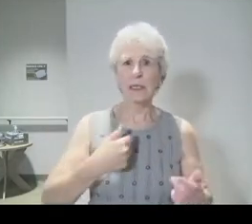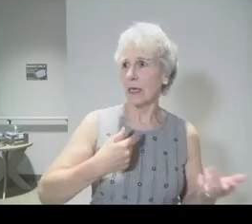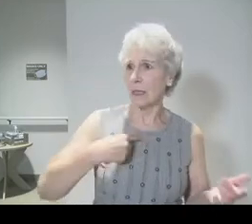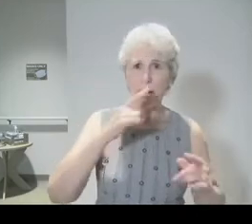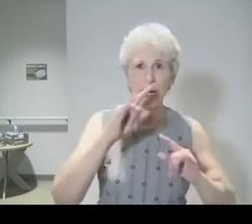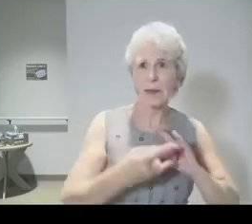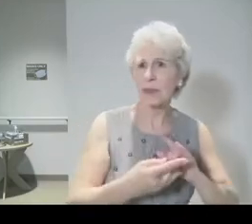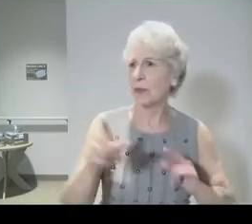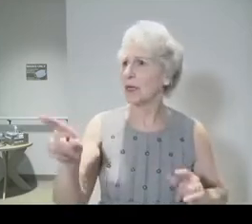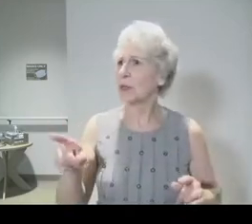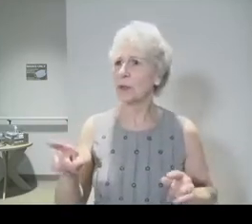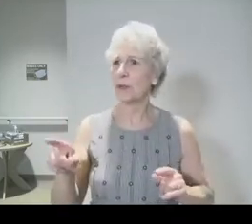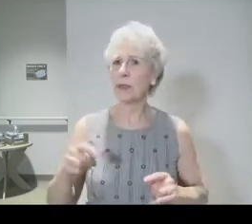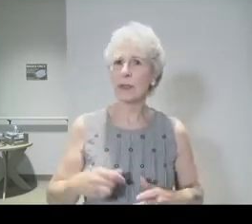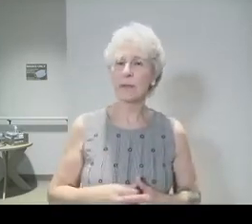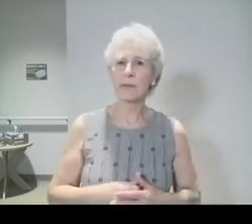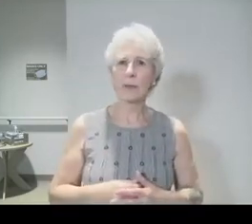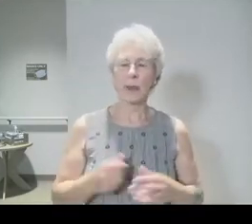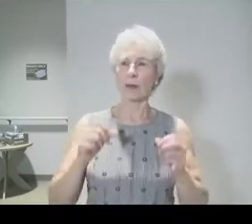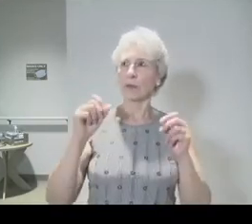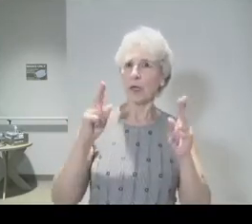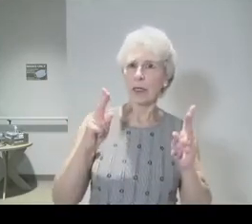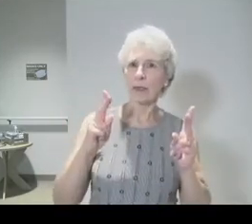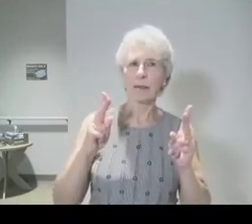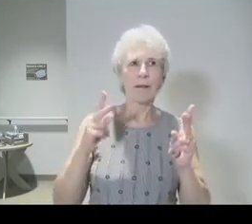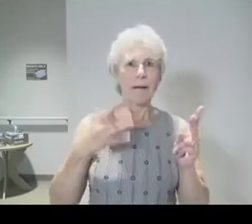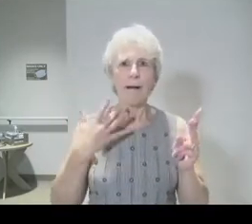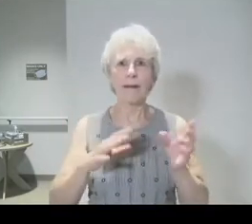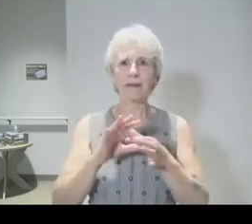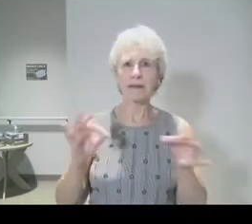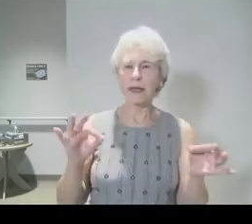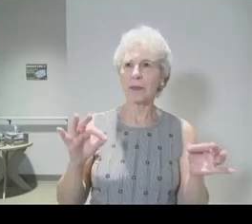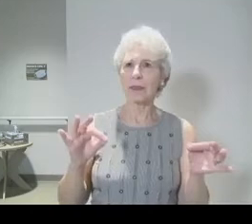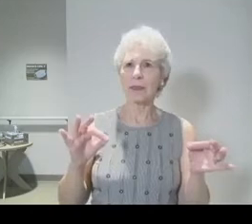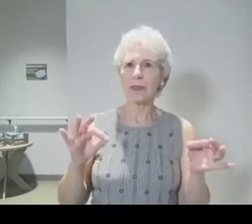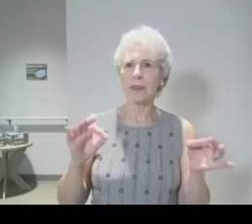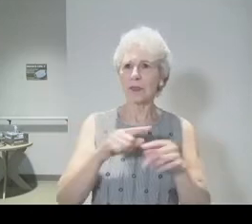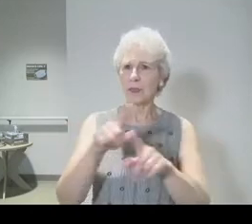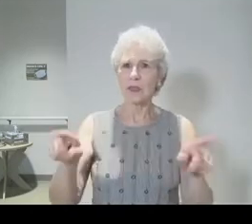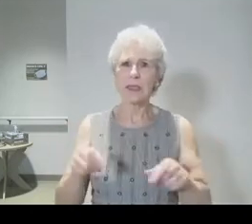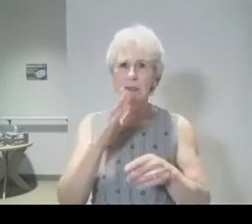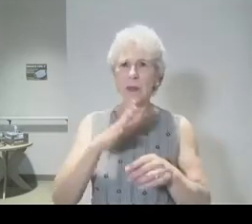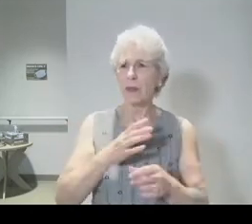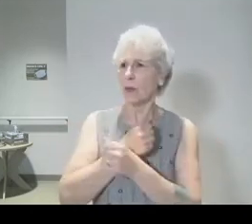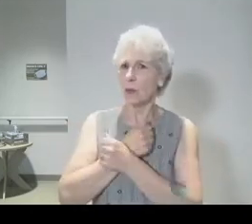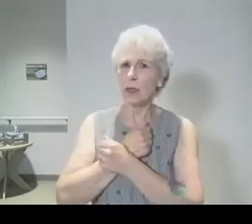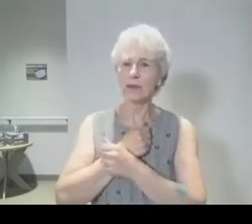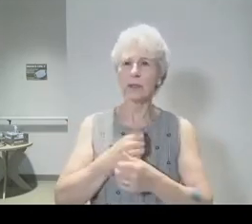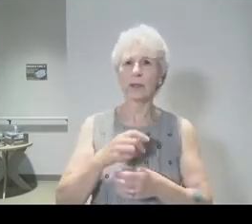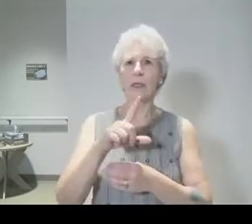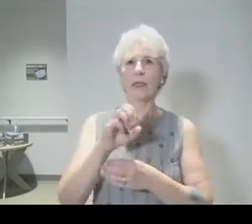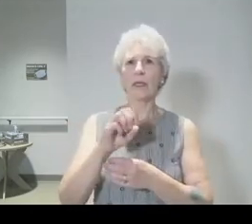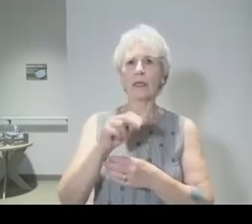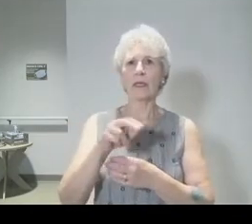it I, Lord? What a shocking statement that must have been to these devoted believers. In fact, Leonardo da Vinci's